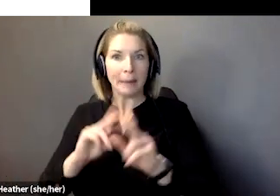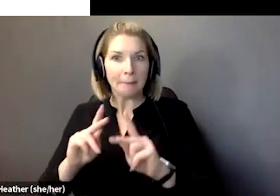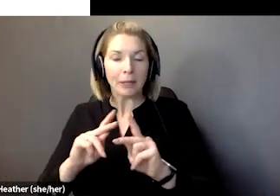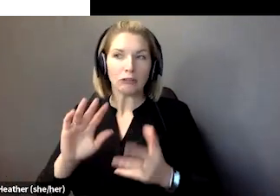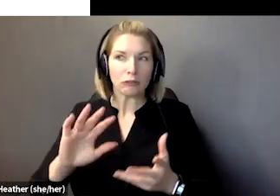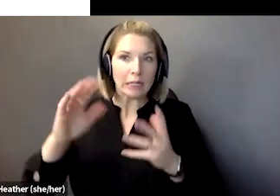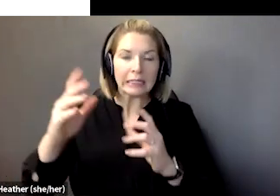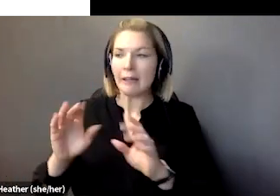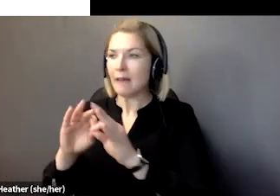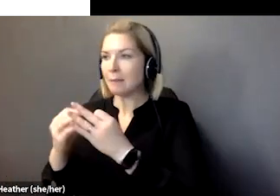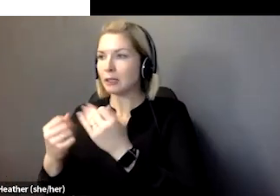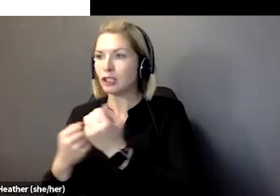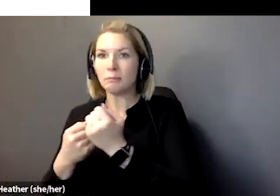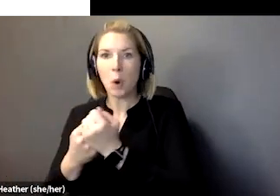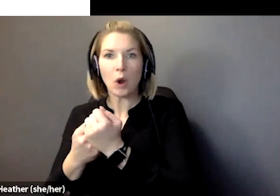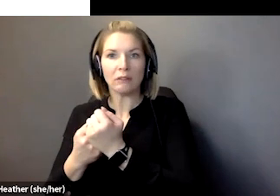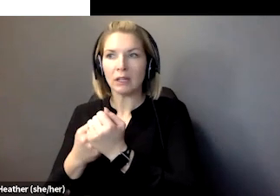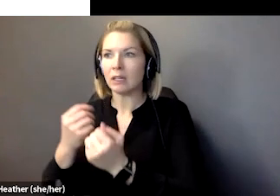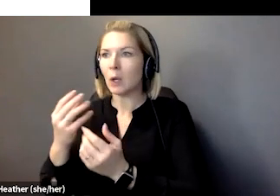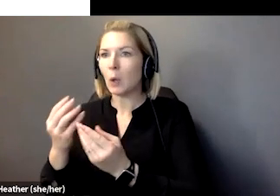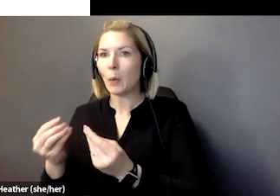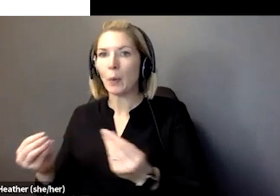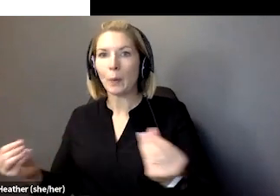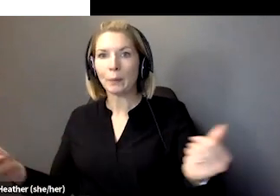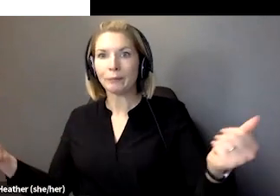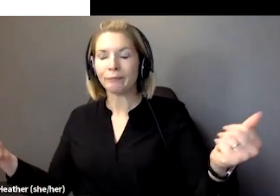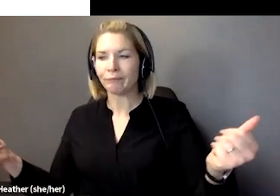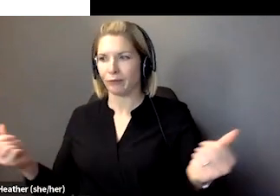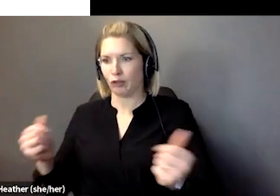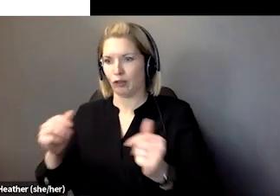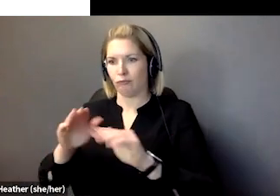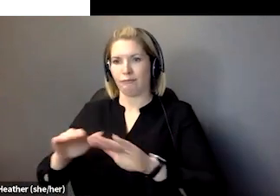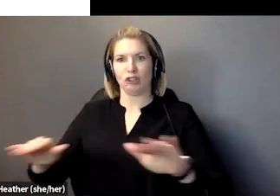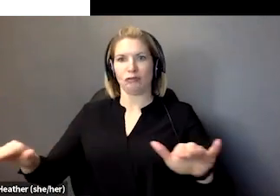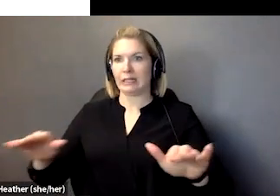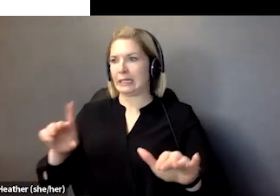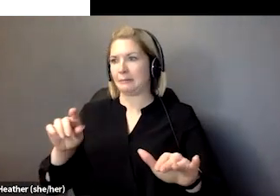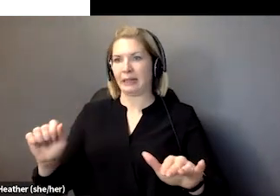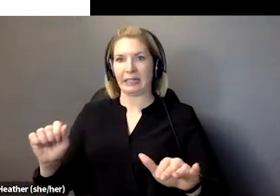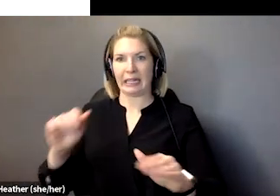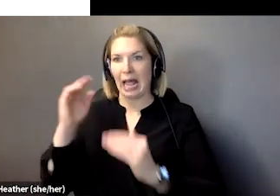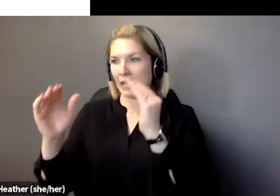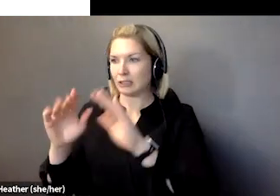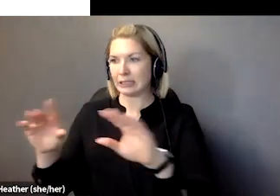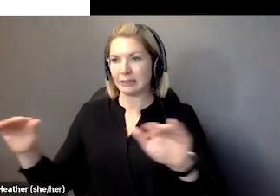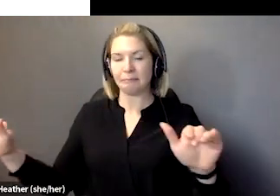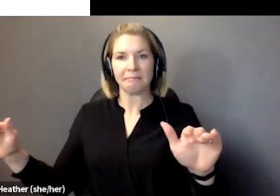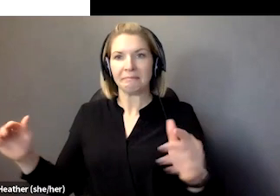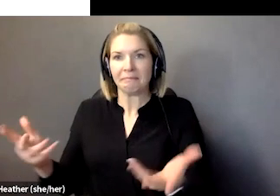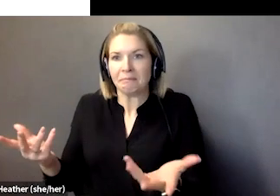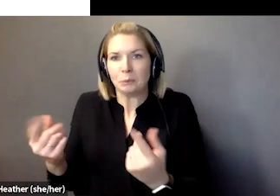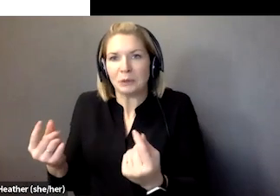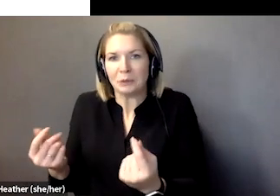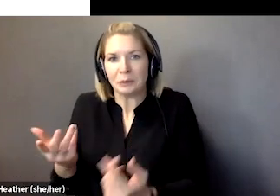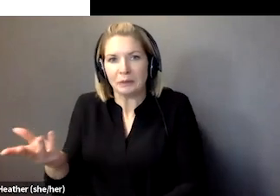supports disappeared. And the Productivity Commission in its report a decade ago described our system